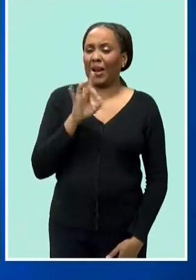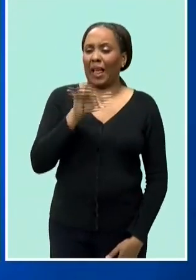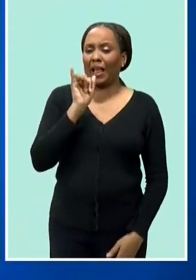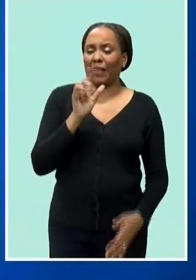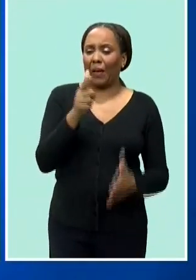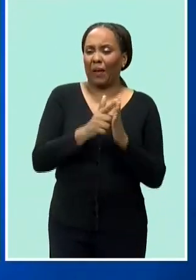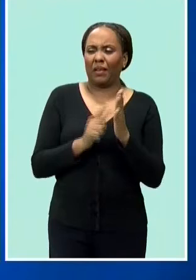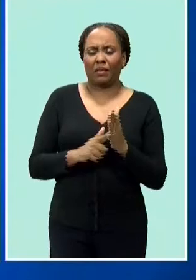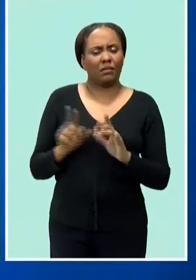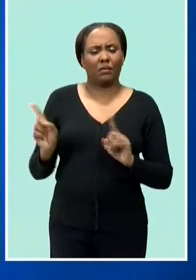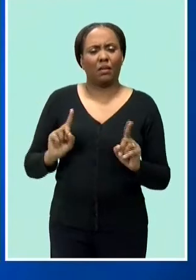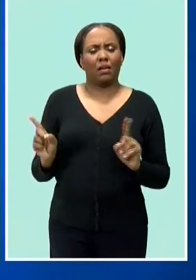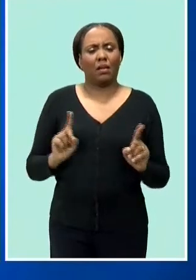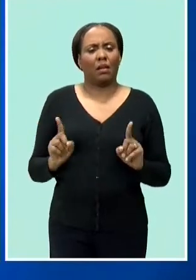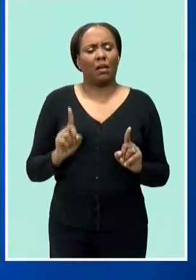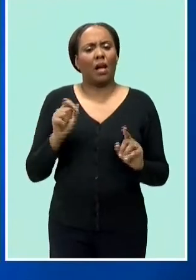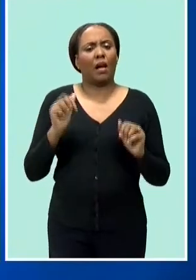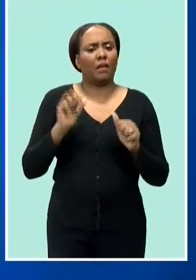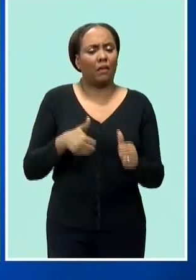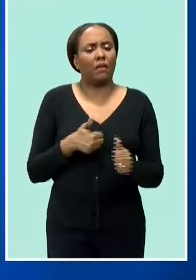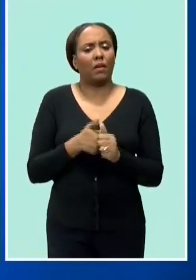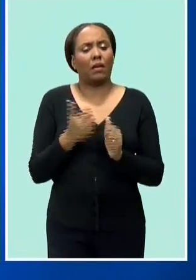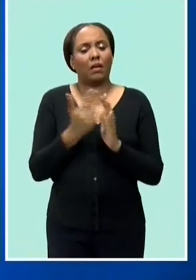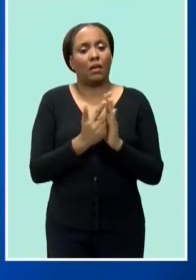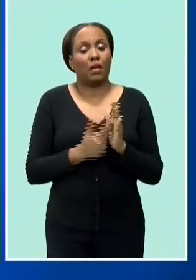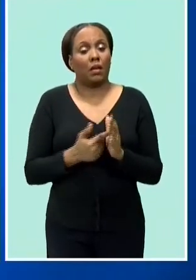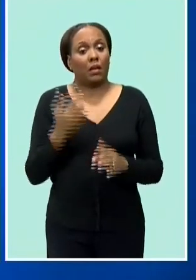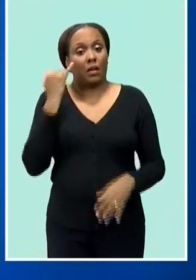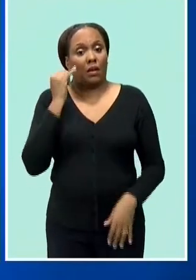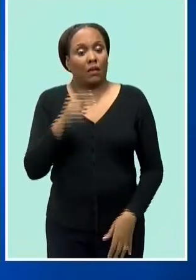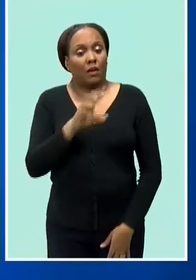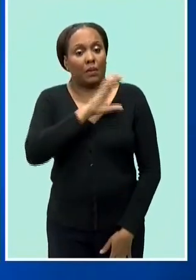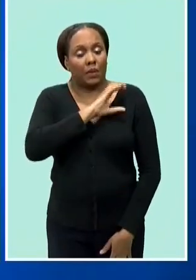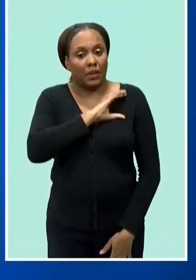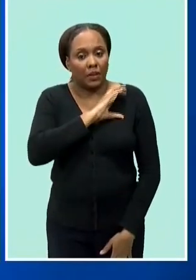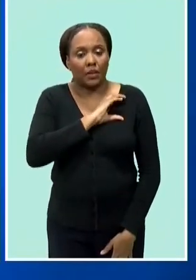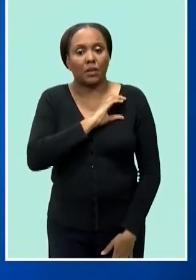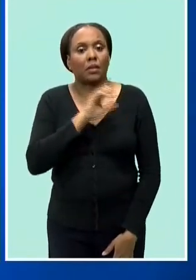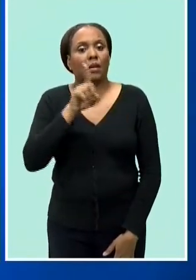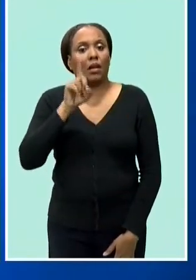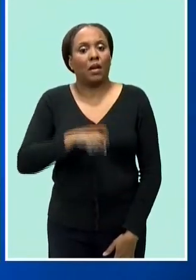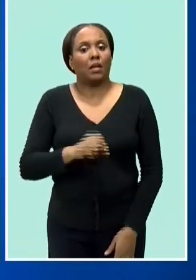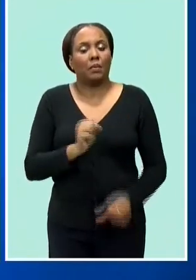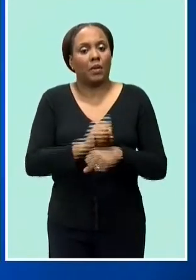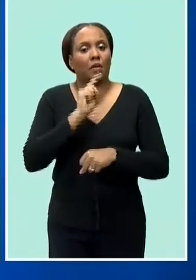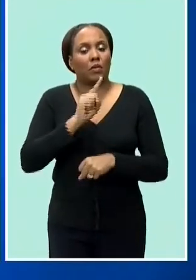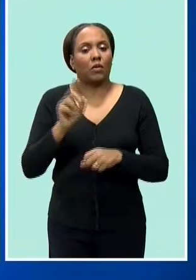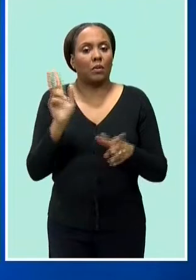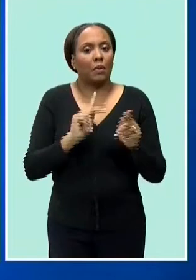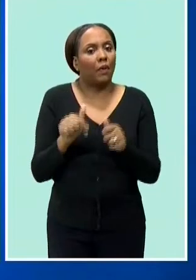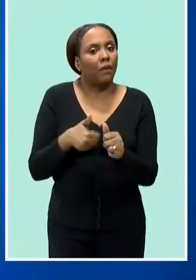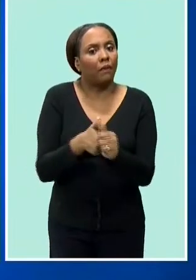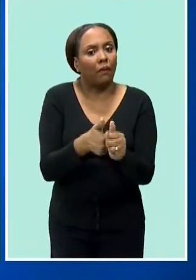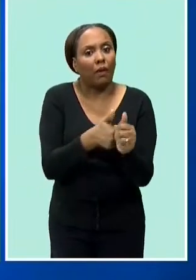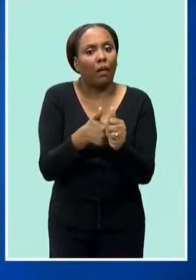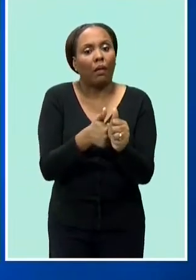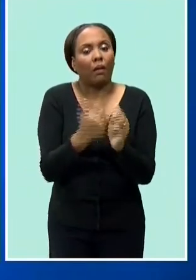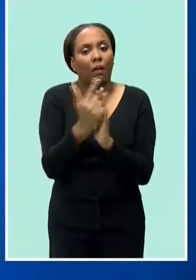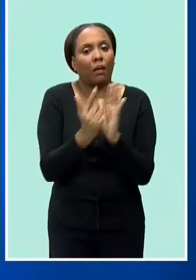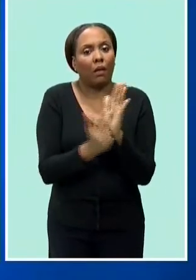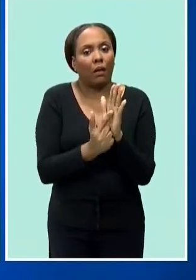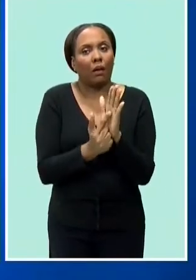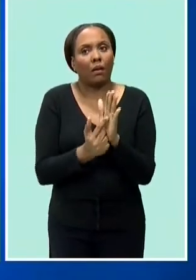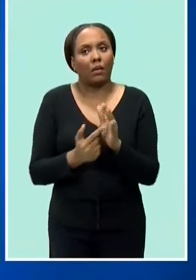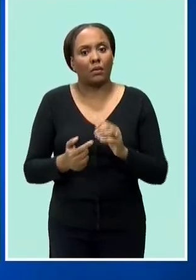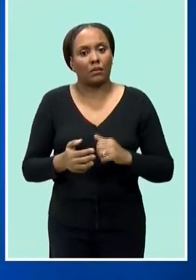professional integrity into question and once your professional integrity is in question then people are going to flung all the laws right before you because